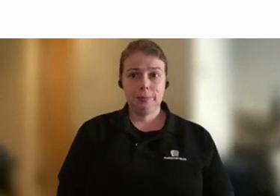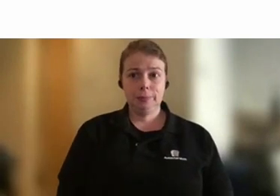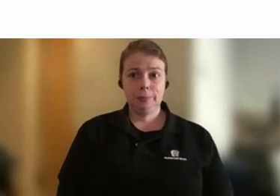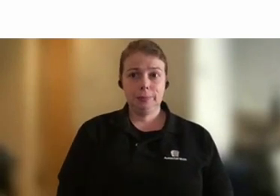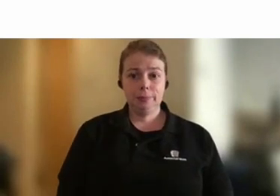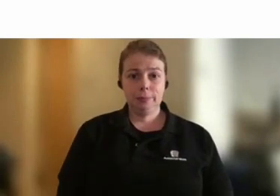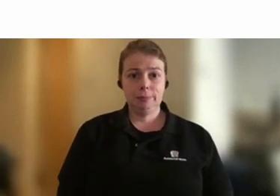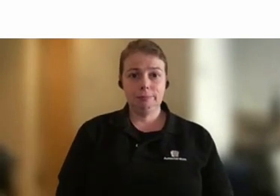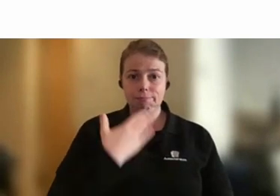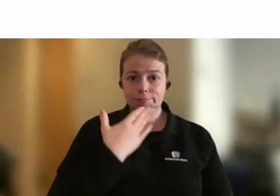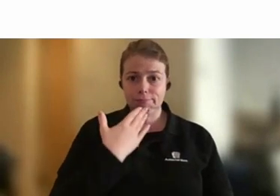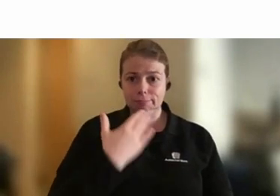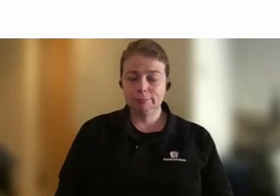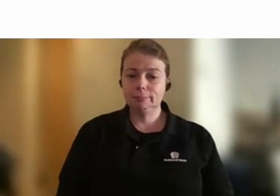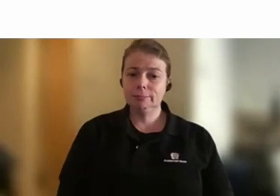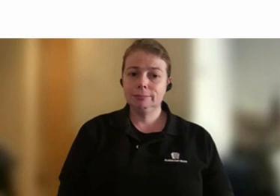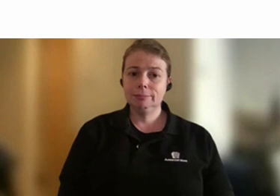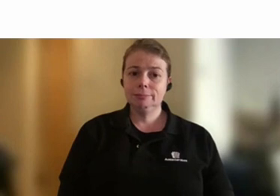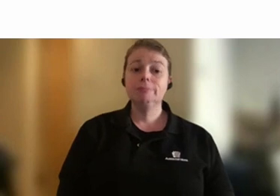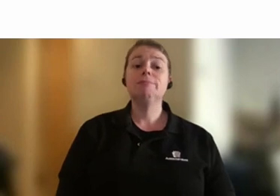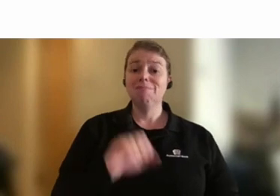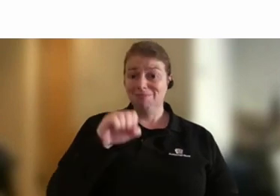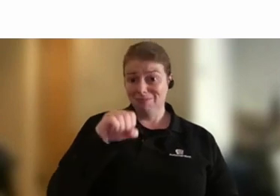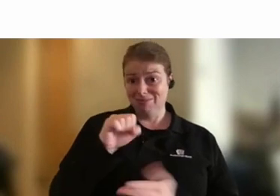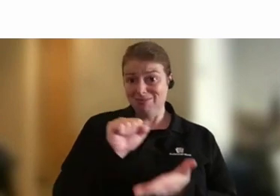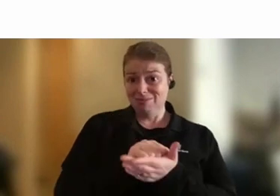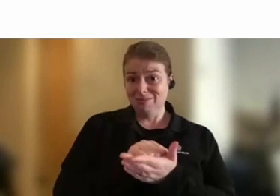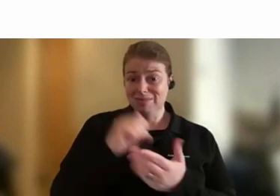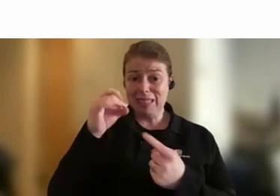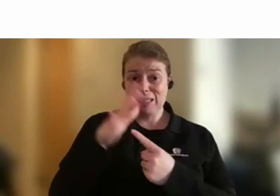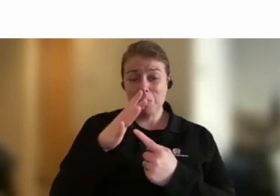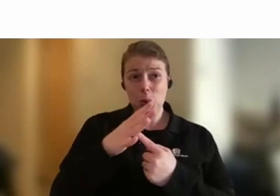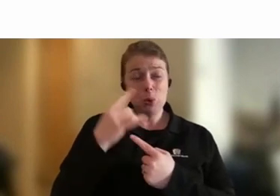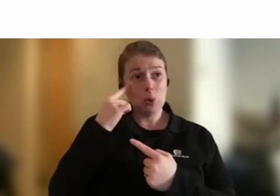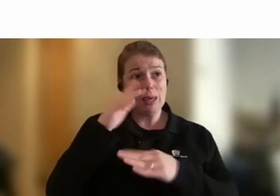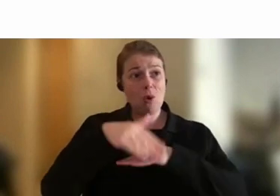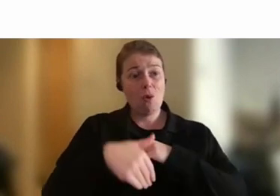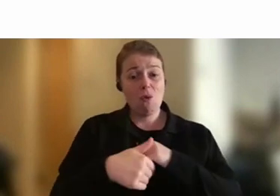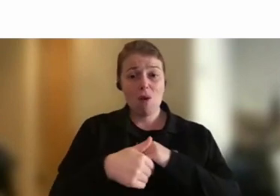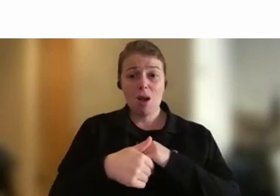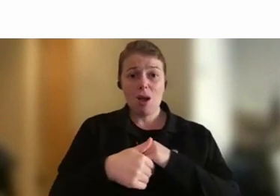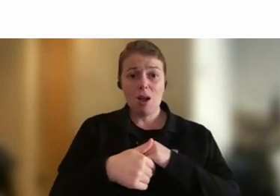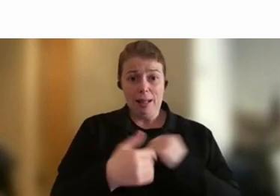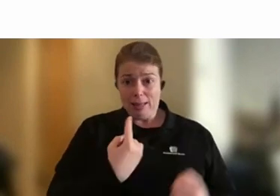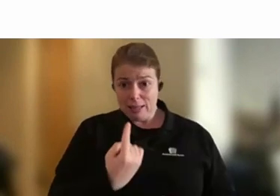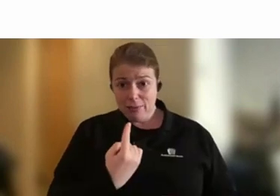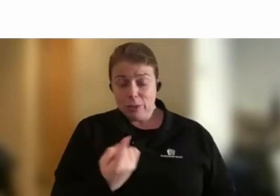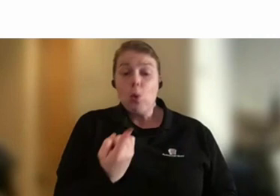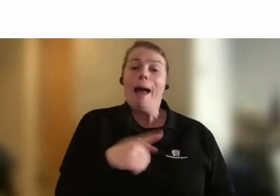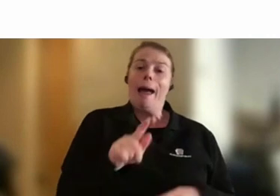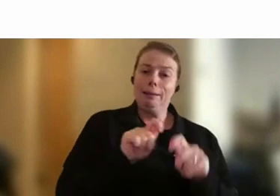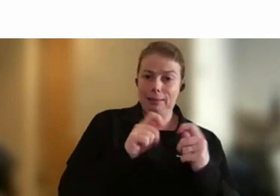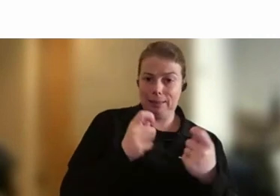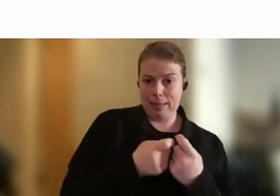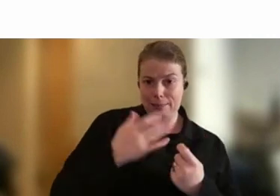Thank you for that. And yes, it is important to actually consider what the individuals and the team need